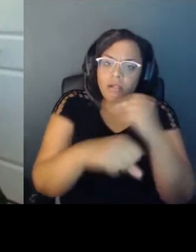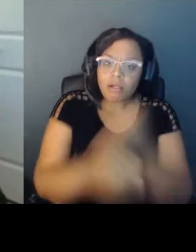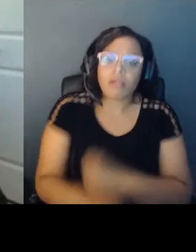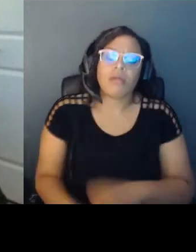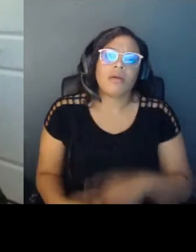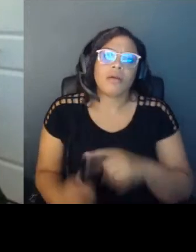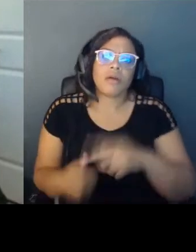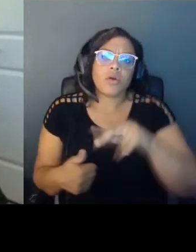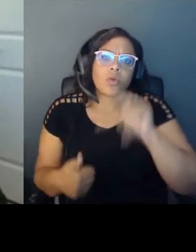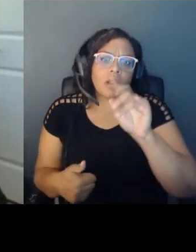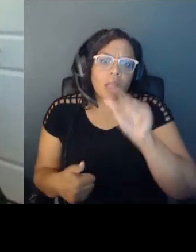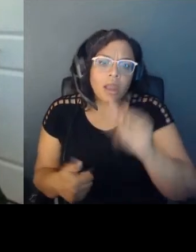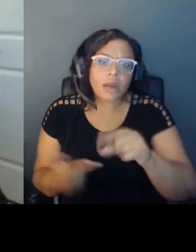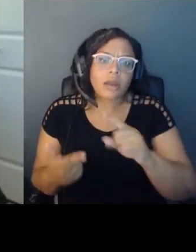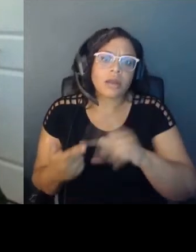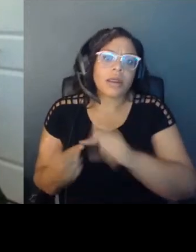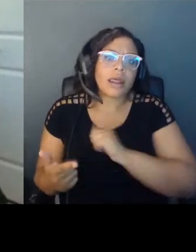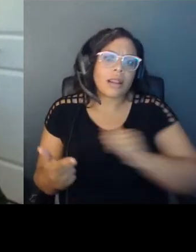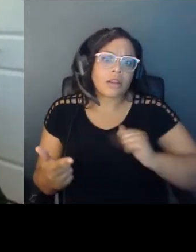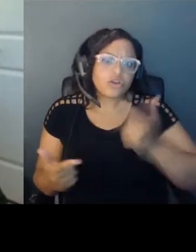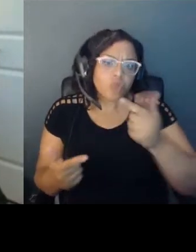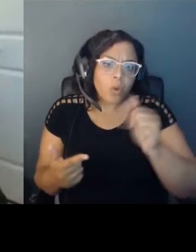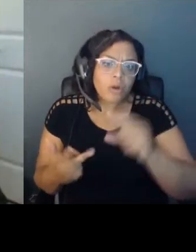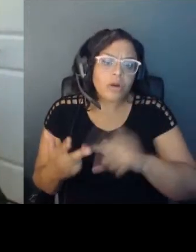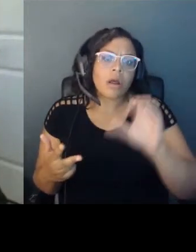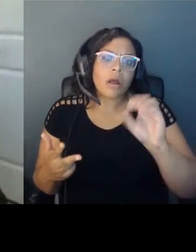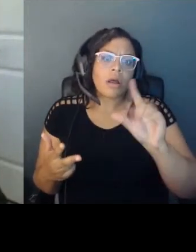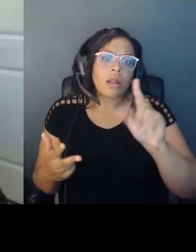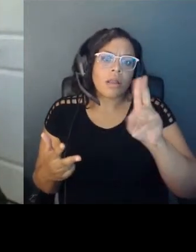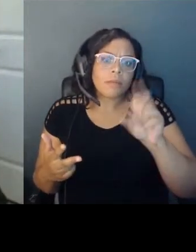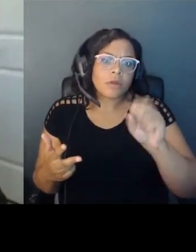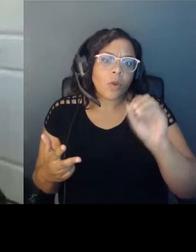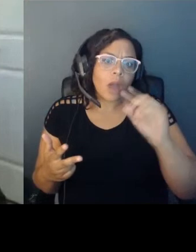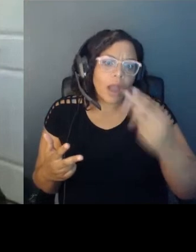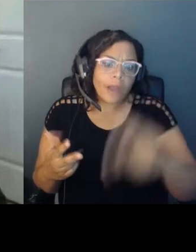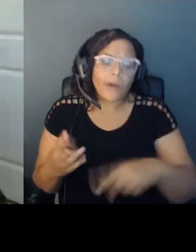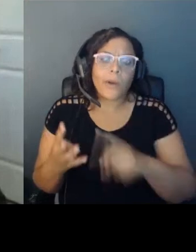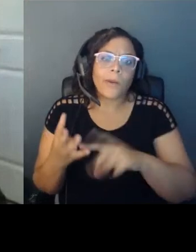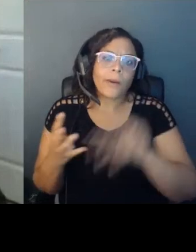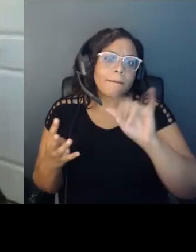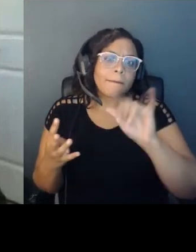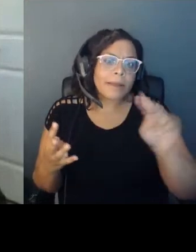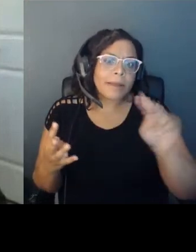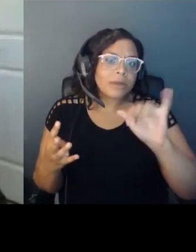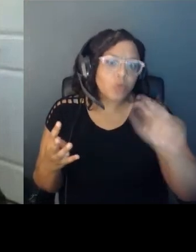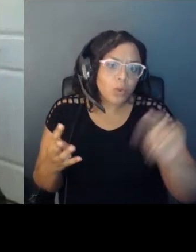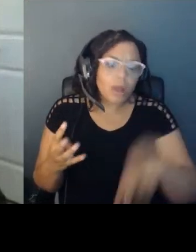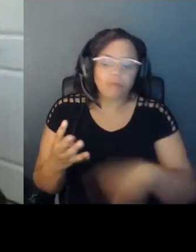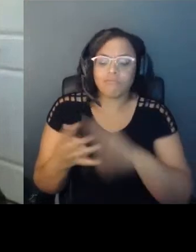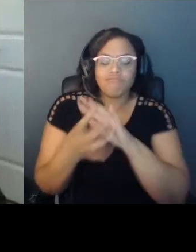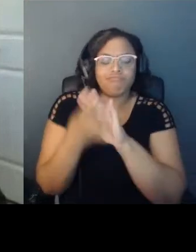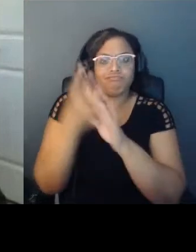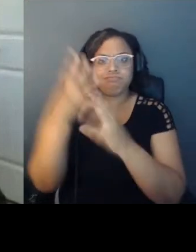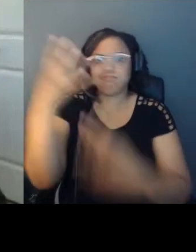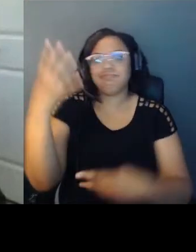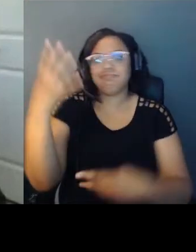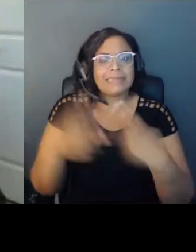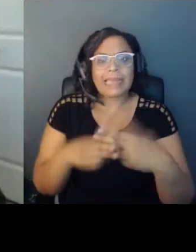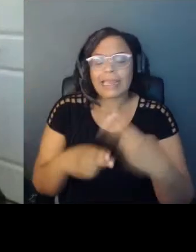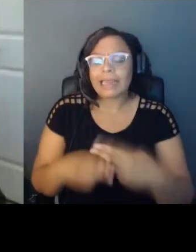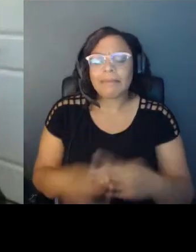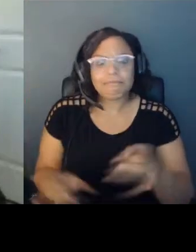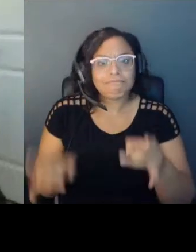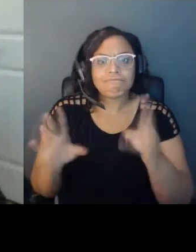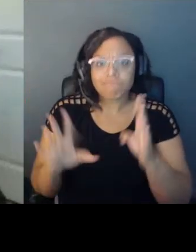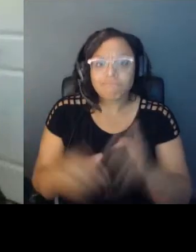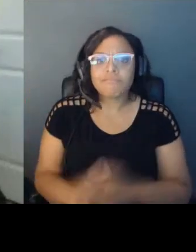Columbus, Ohio, in Minneapolis, Minnesota, and too many other places to name. We hold